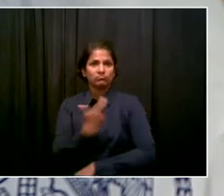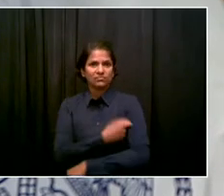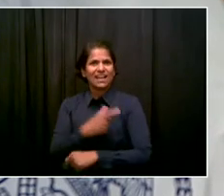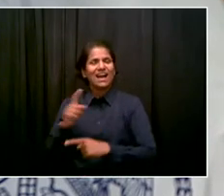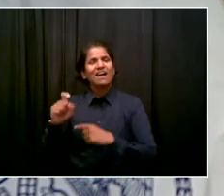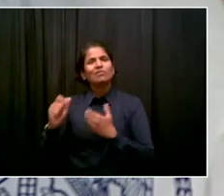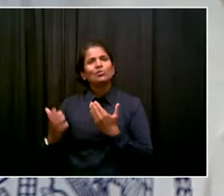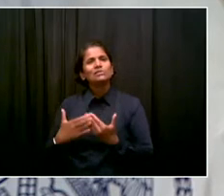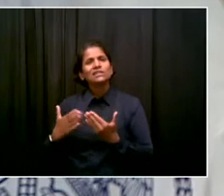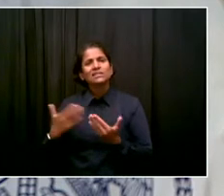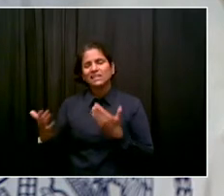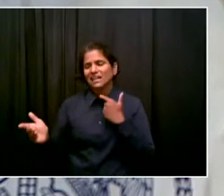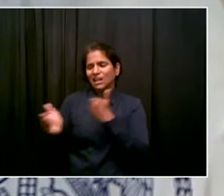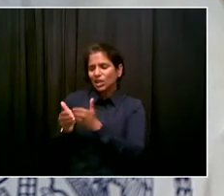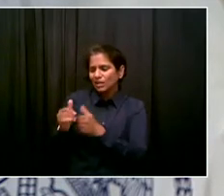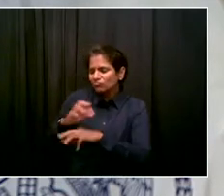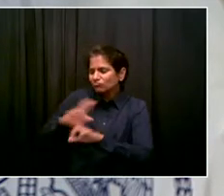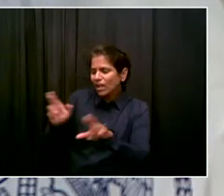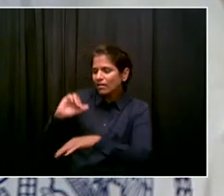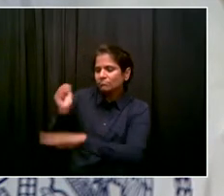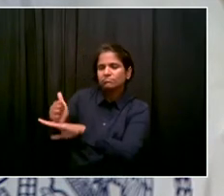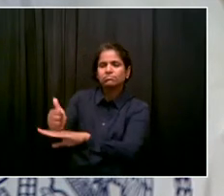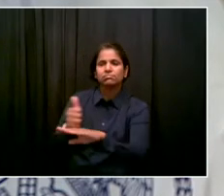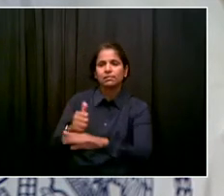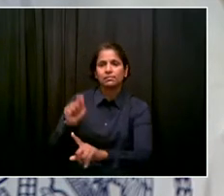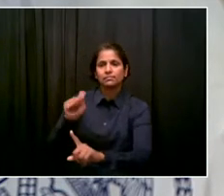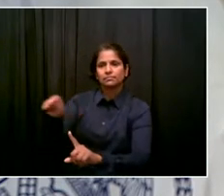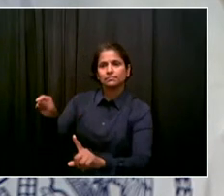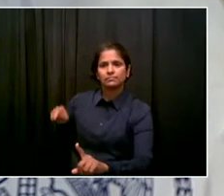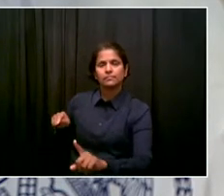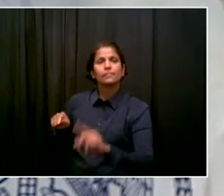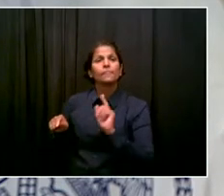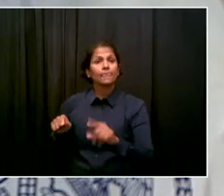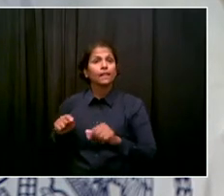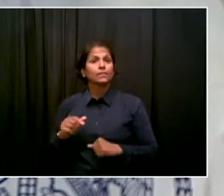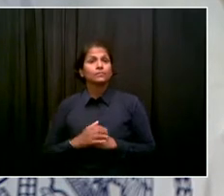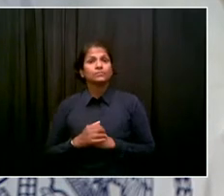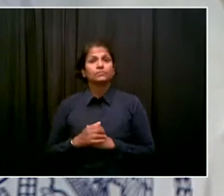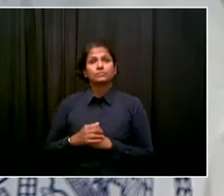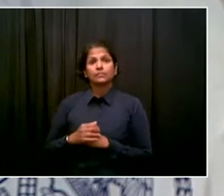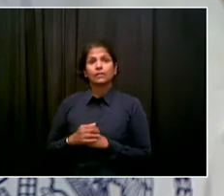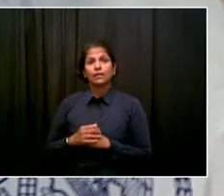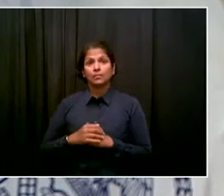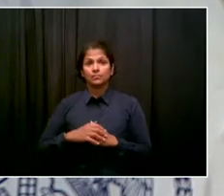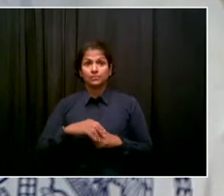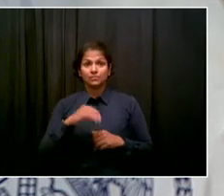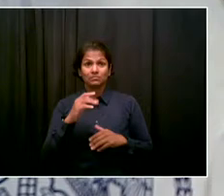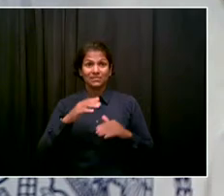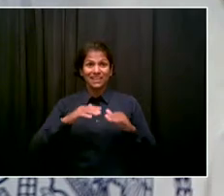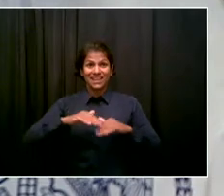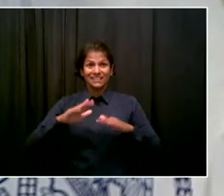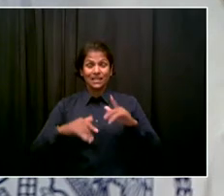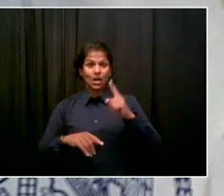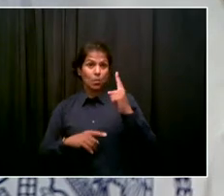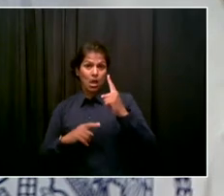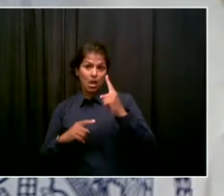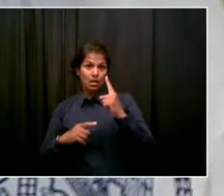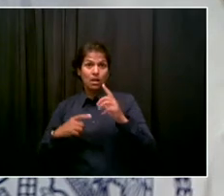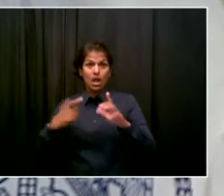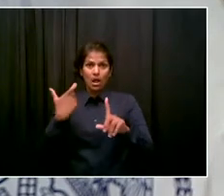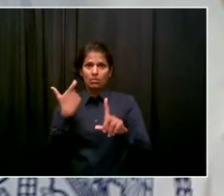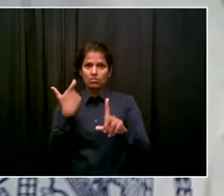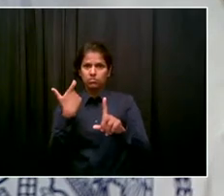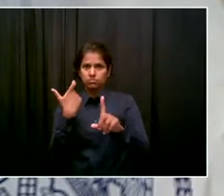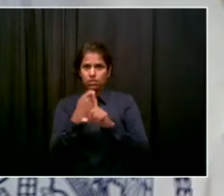4.4 million New Yorkers with at least one dose. We're just going to keep driving that. It's not going to stop. We're going to keep